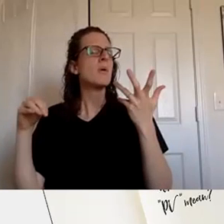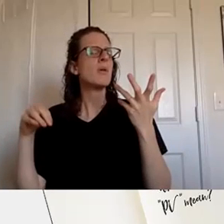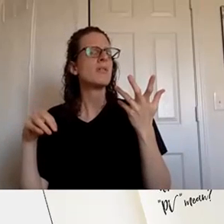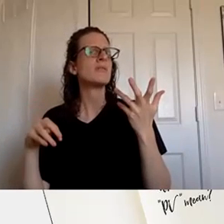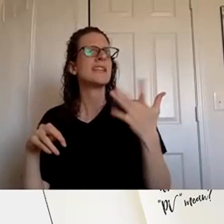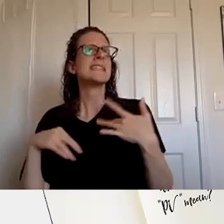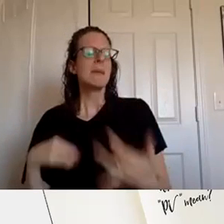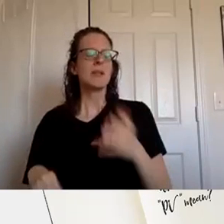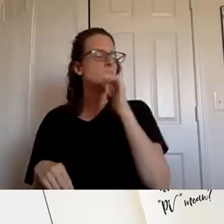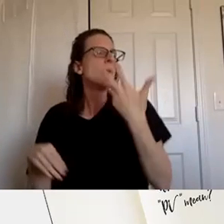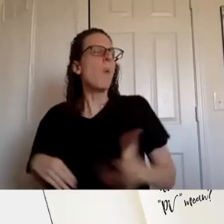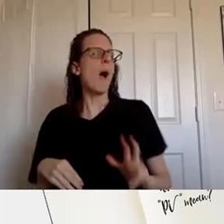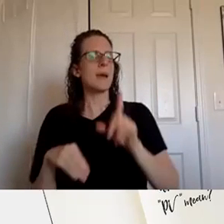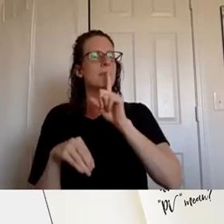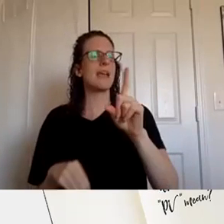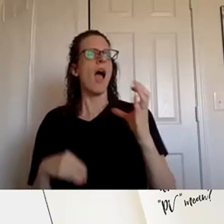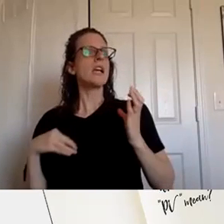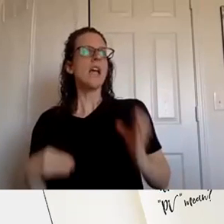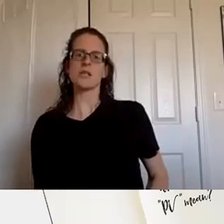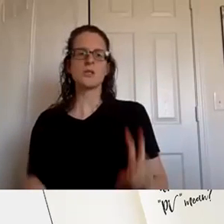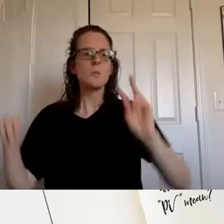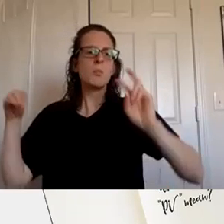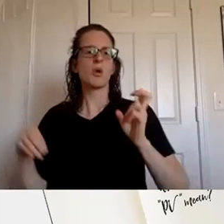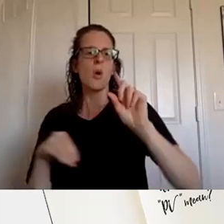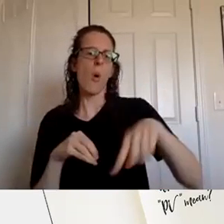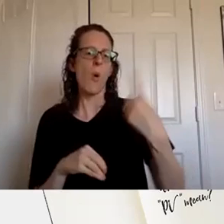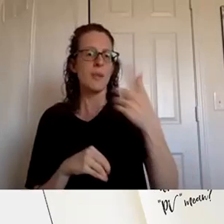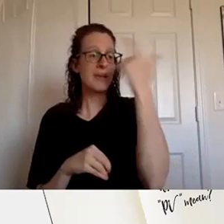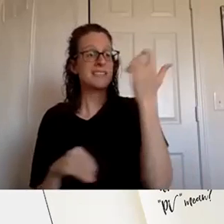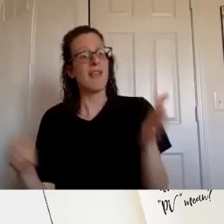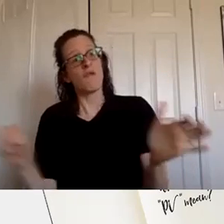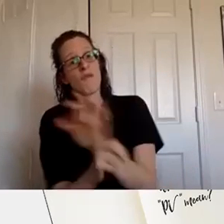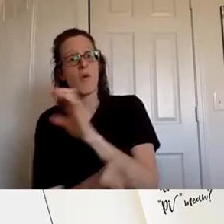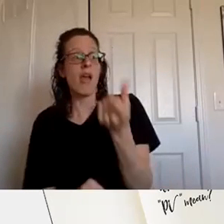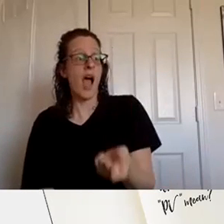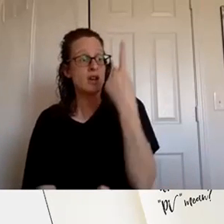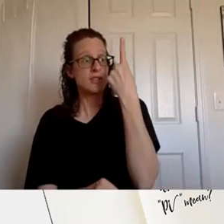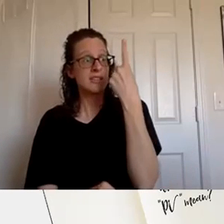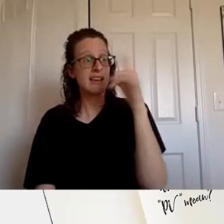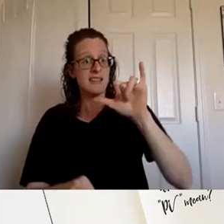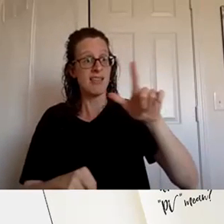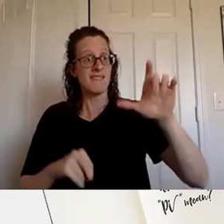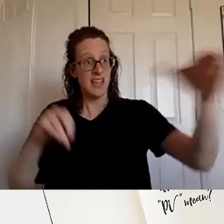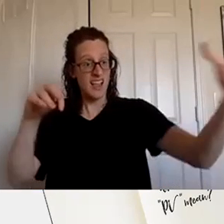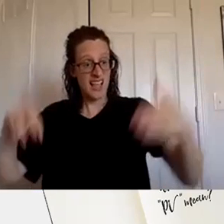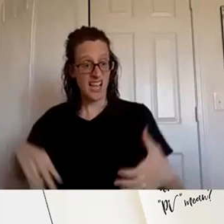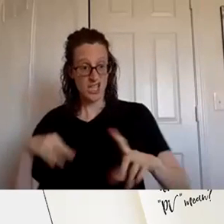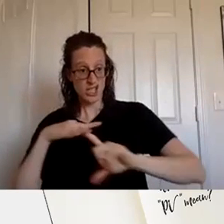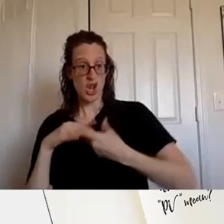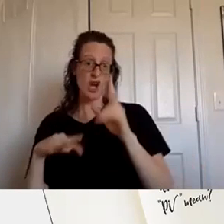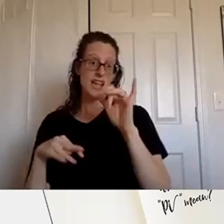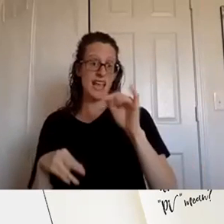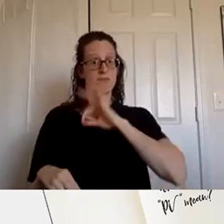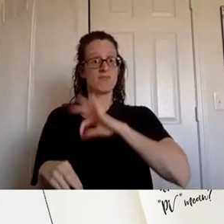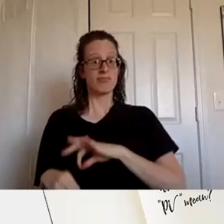don't want to be customers because they if you if they fully understand what they're getting they want the best bang for their buck